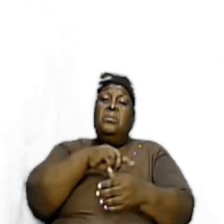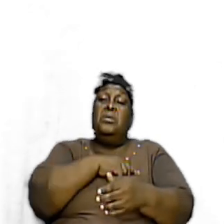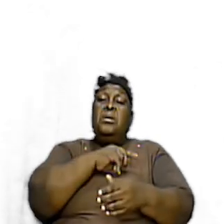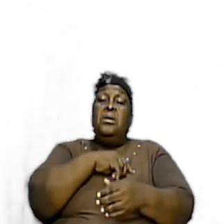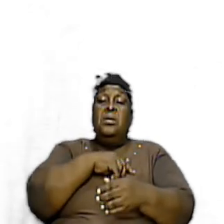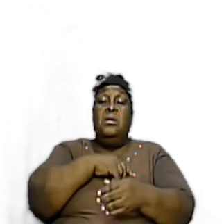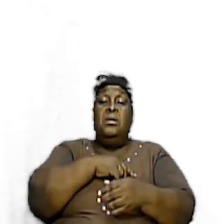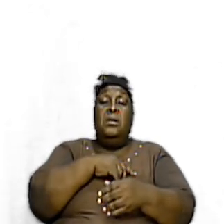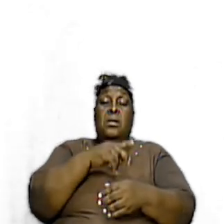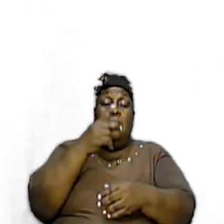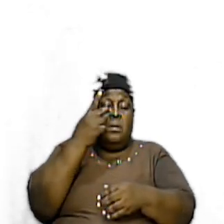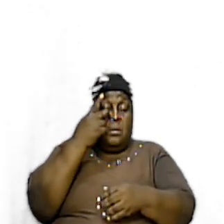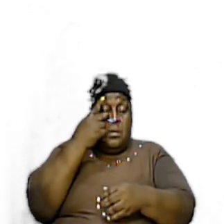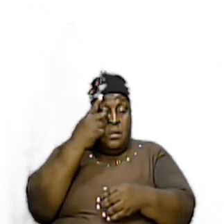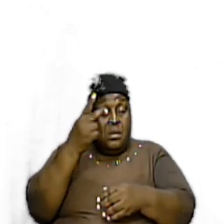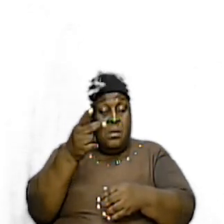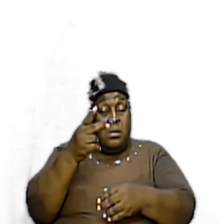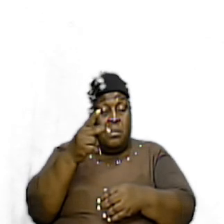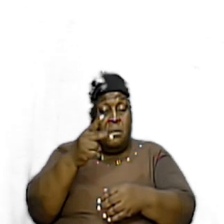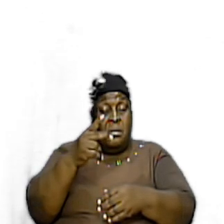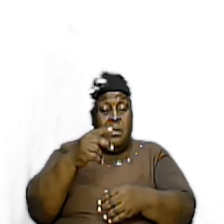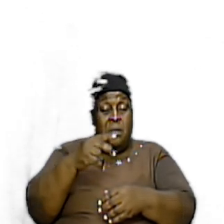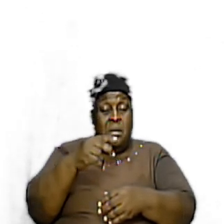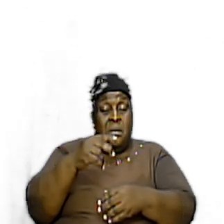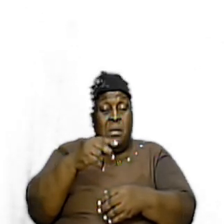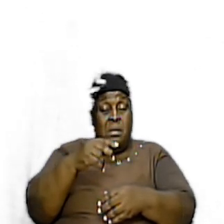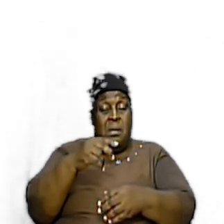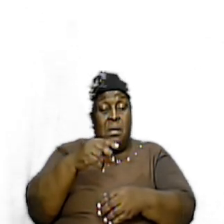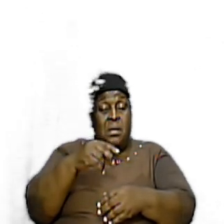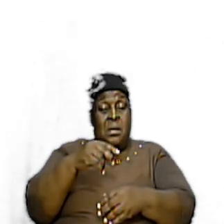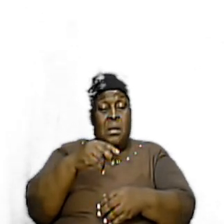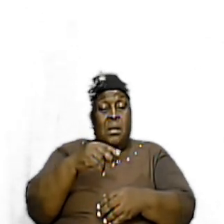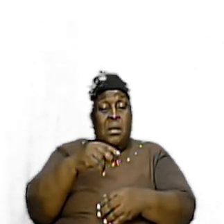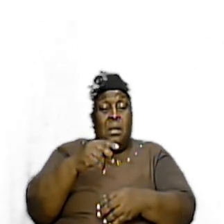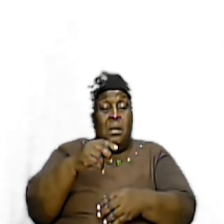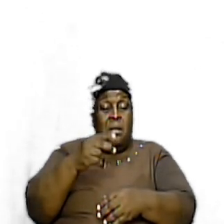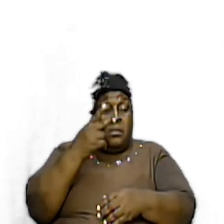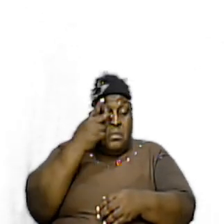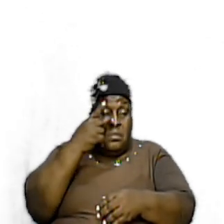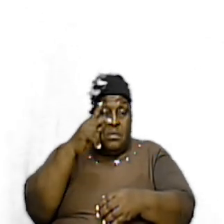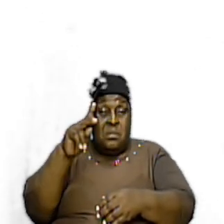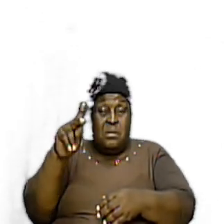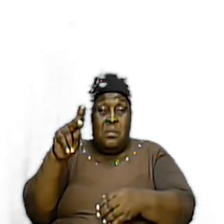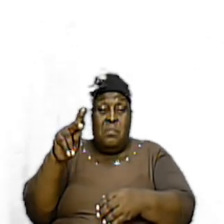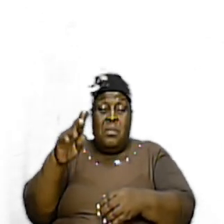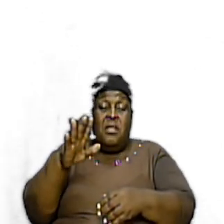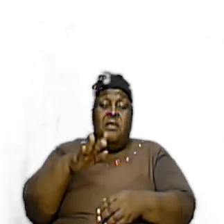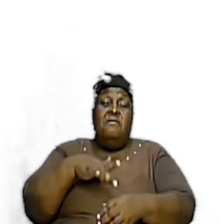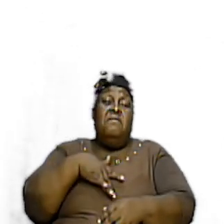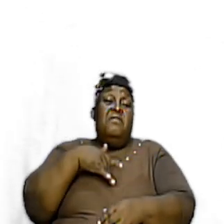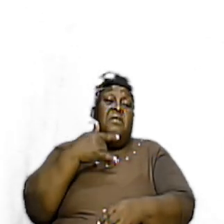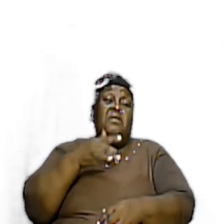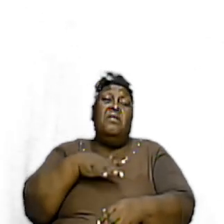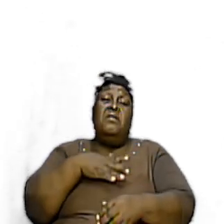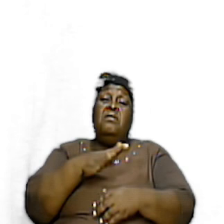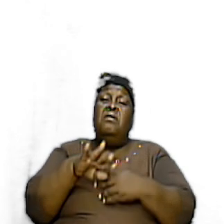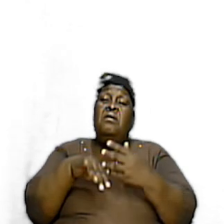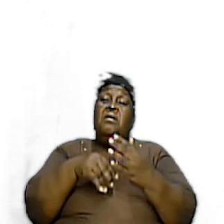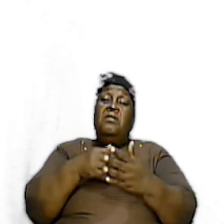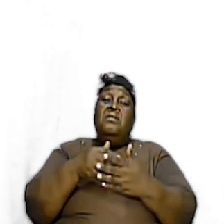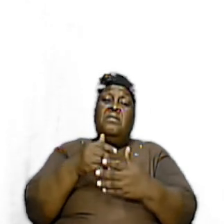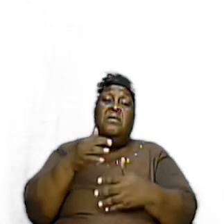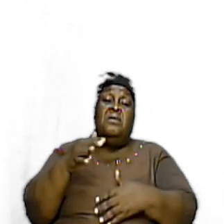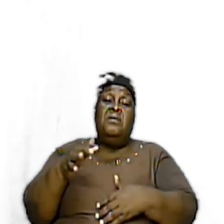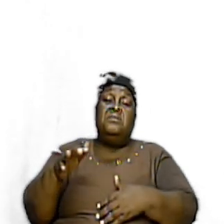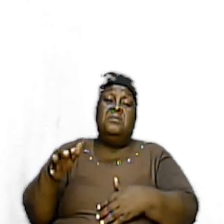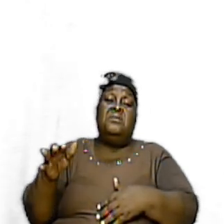brazen altar and we look at the brazen labor and we look at it just to give us that feel for all the things but I want us to